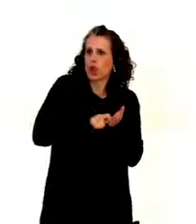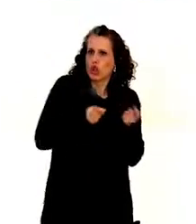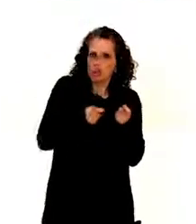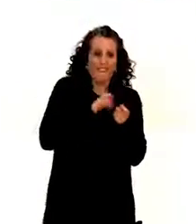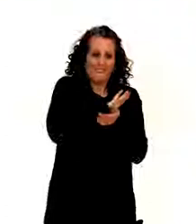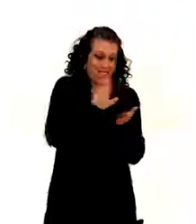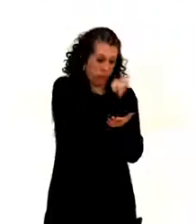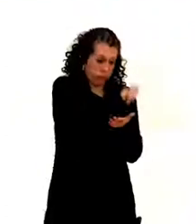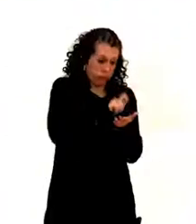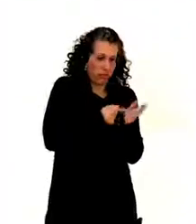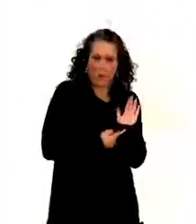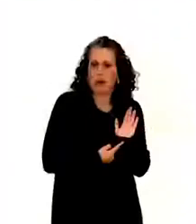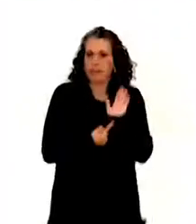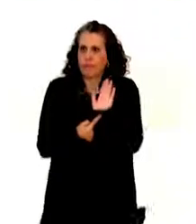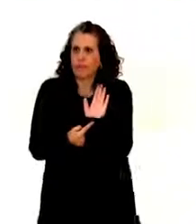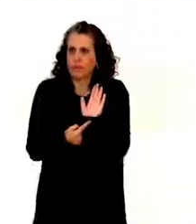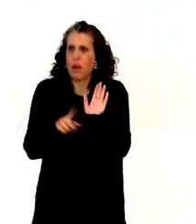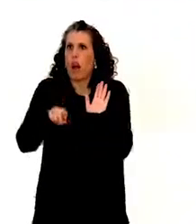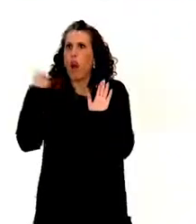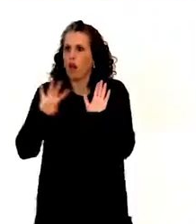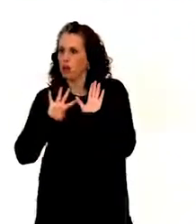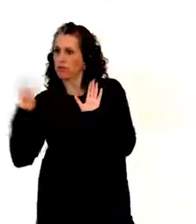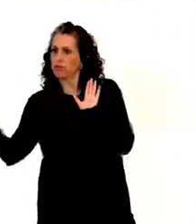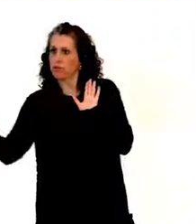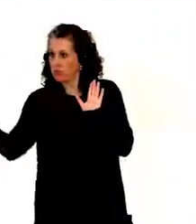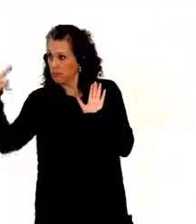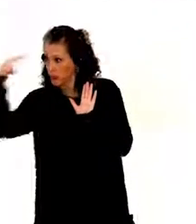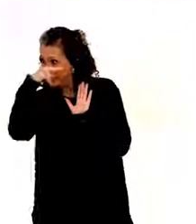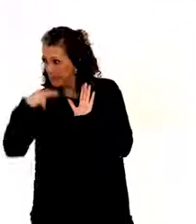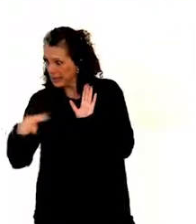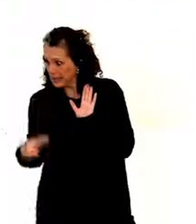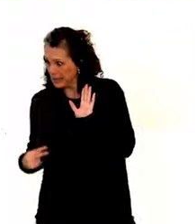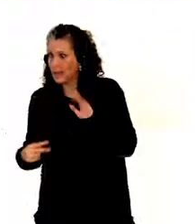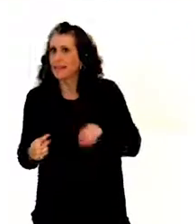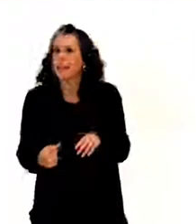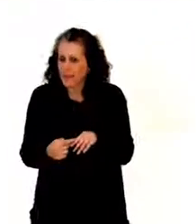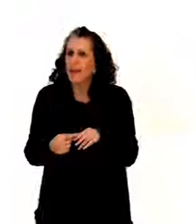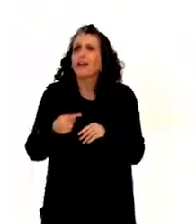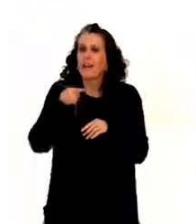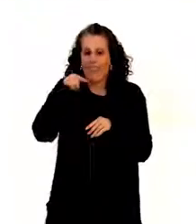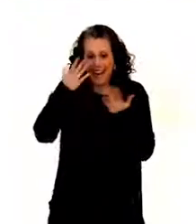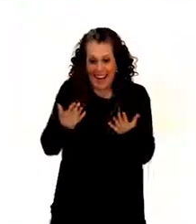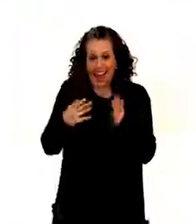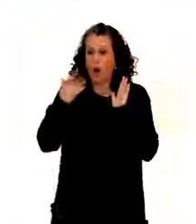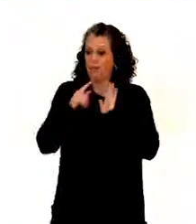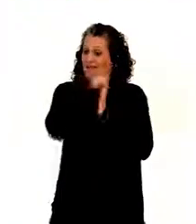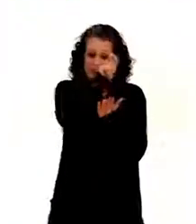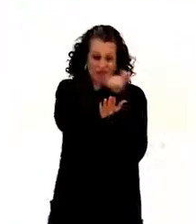other committee members. And since 2017, we made it practice to make that in plain language,